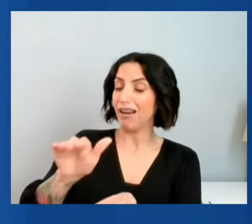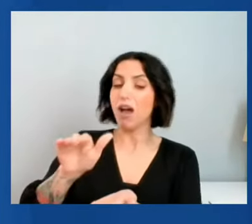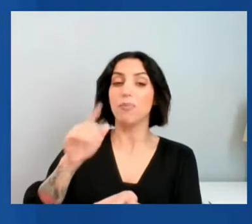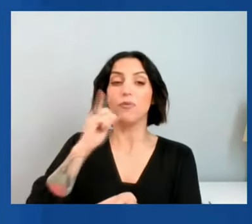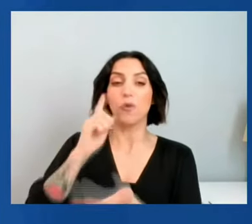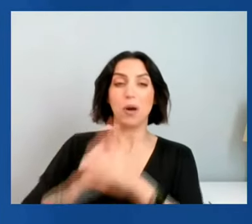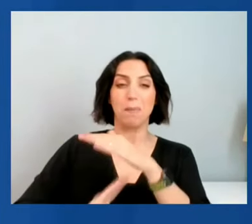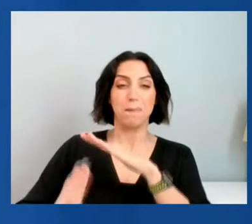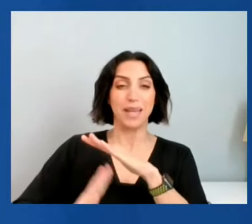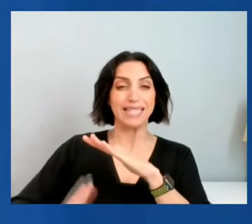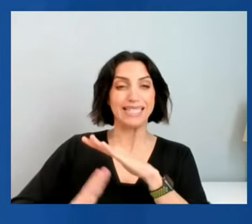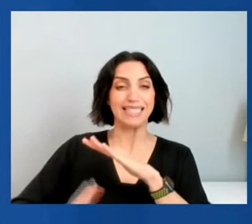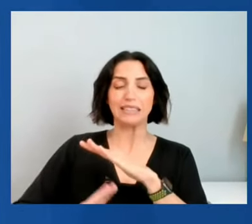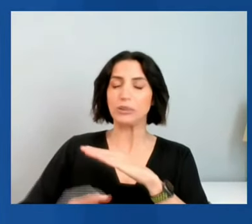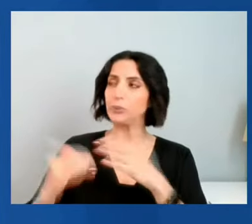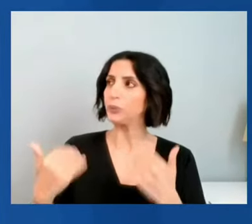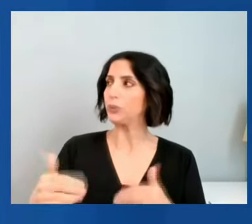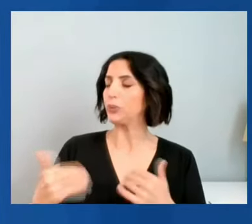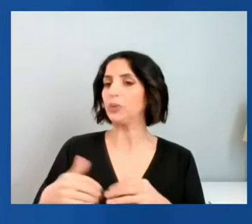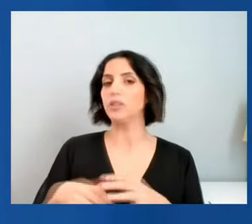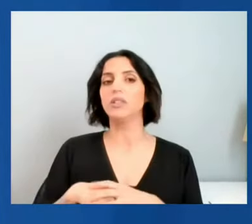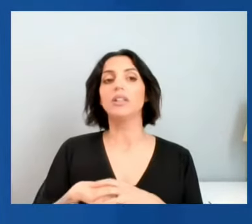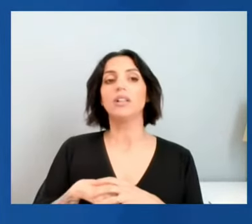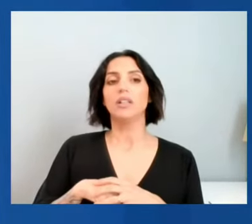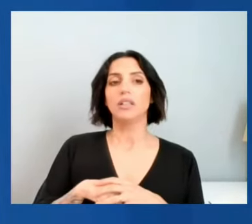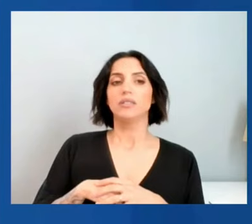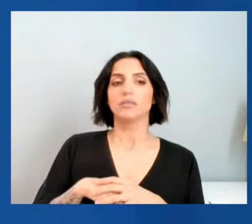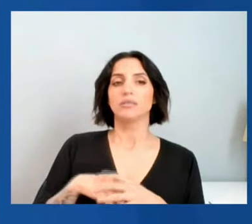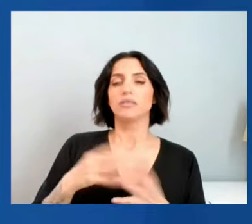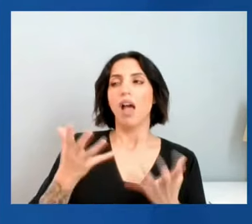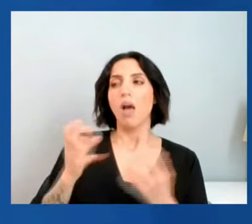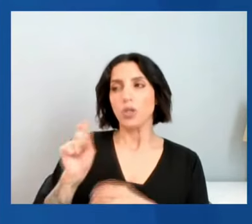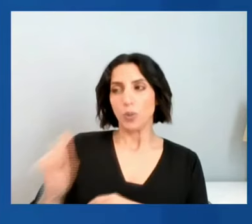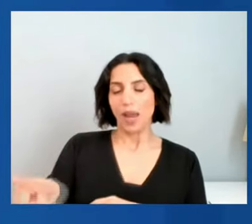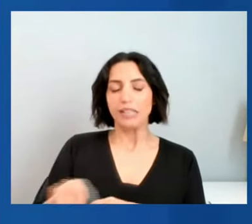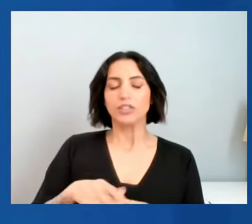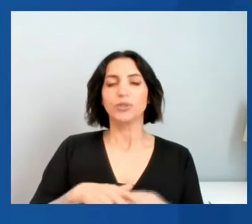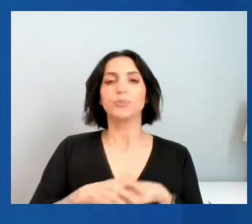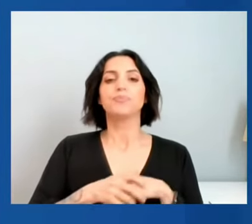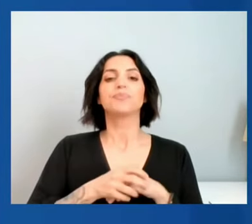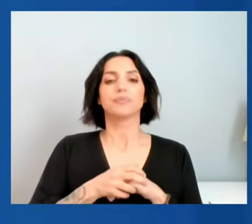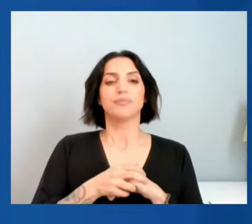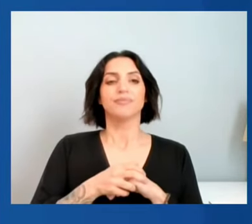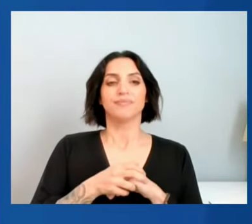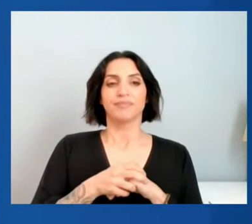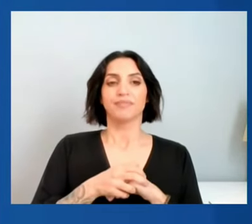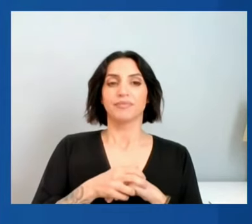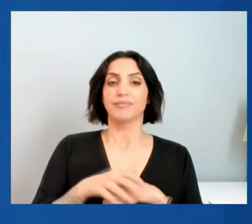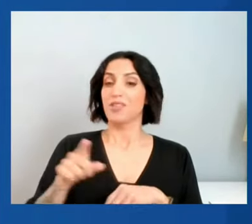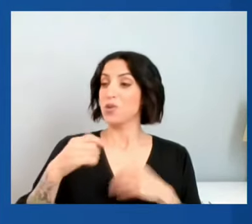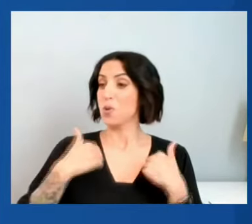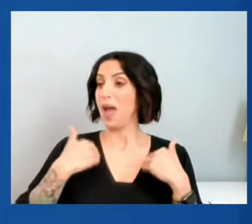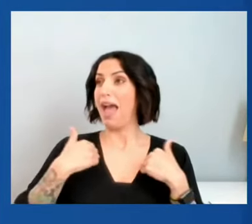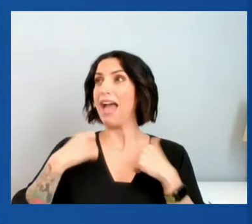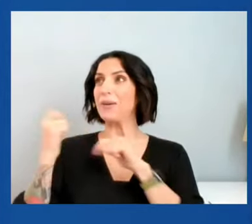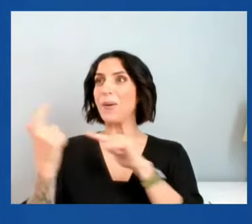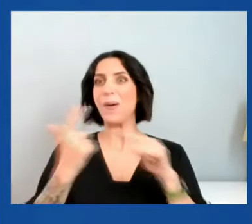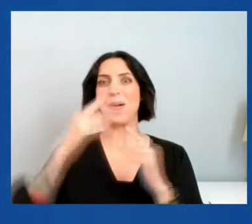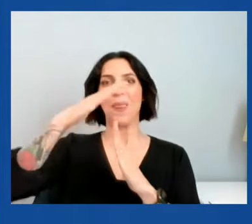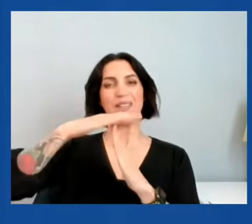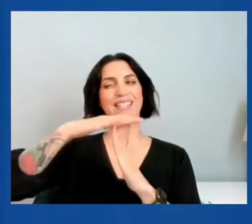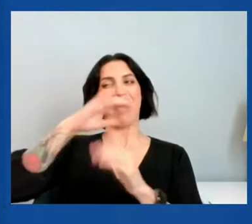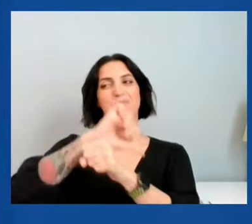in those countries. Let me ask you, I mean, you're in this unique possession having held all the top jobs in your field.